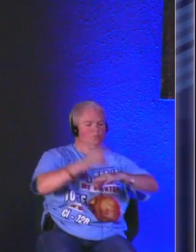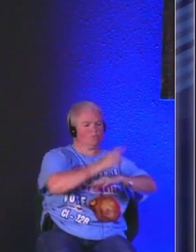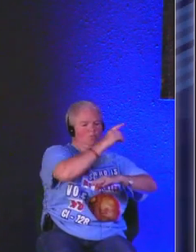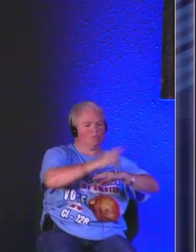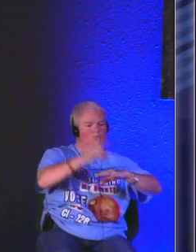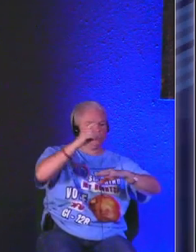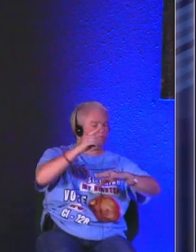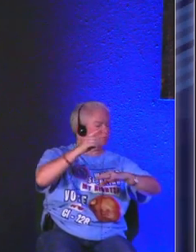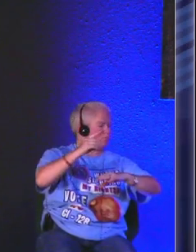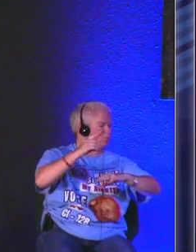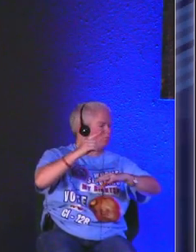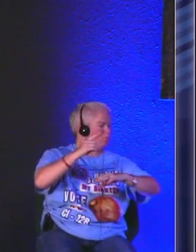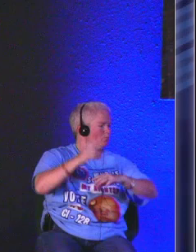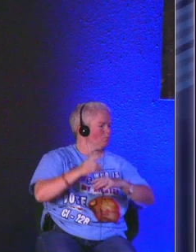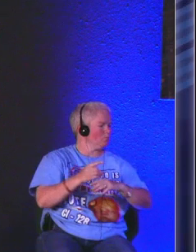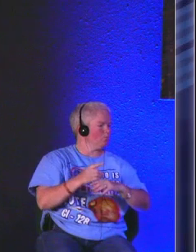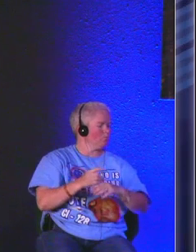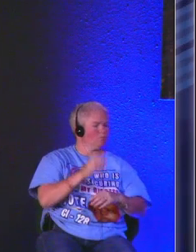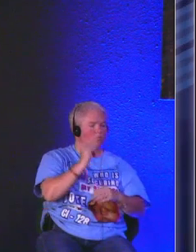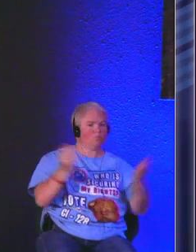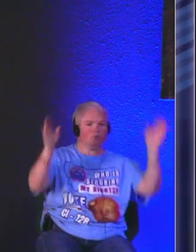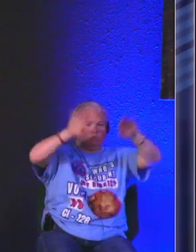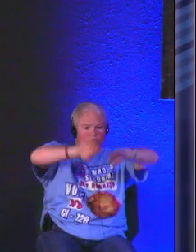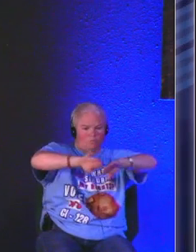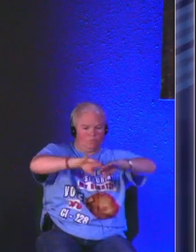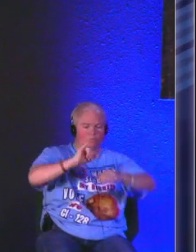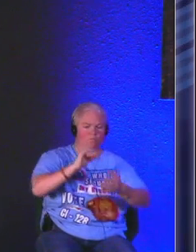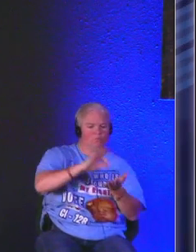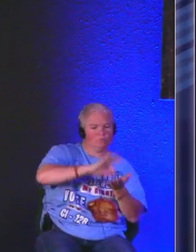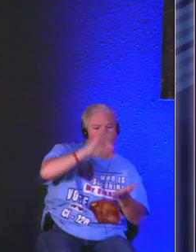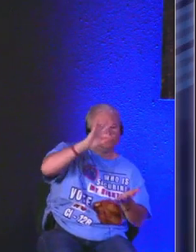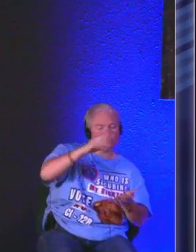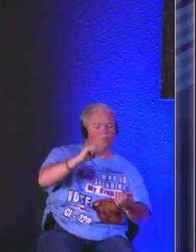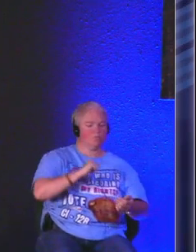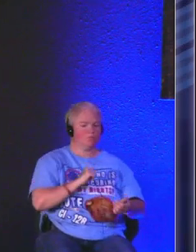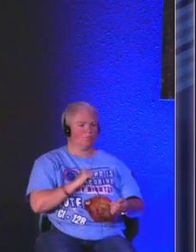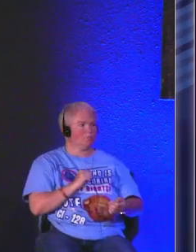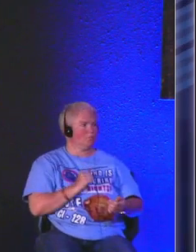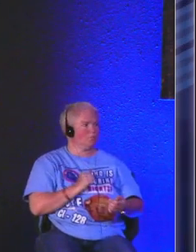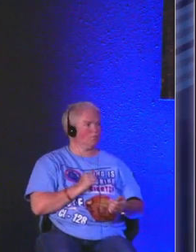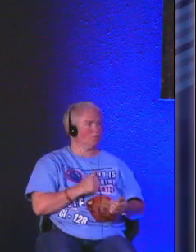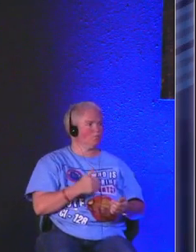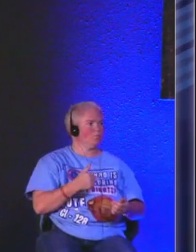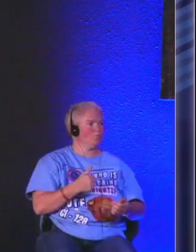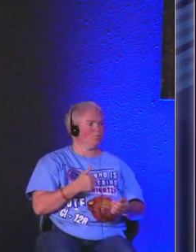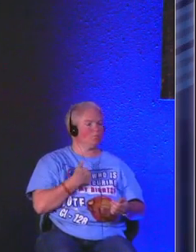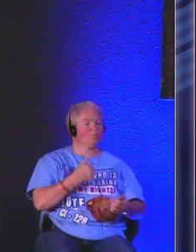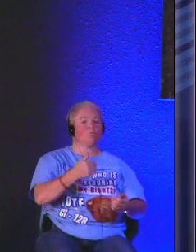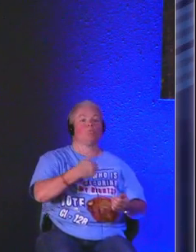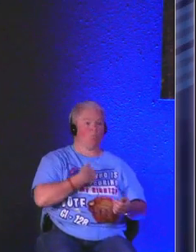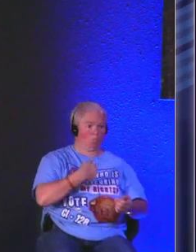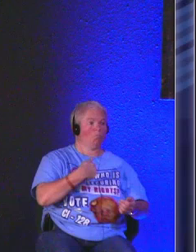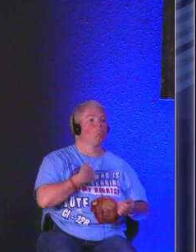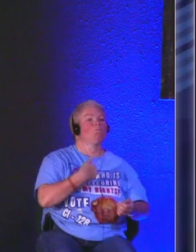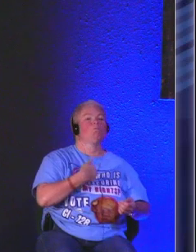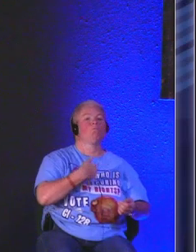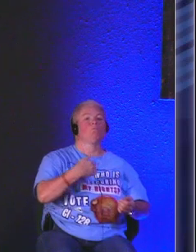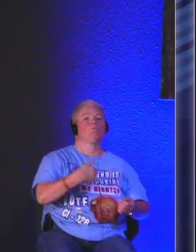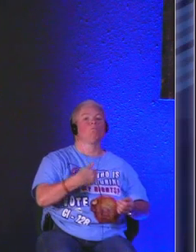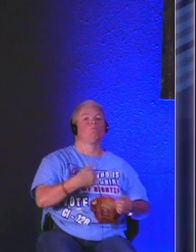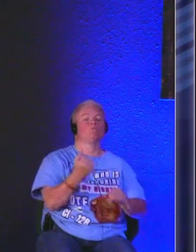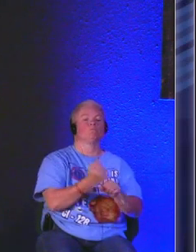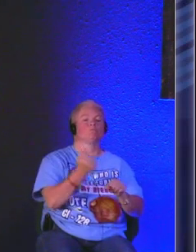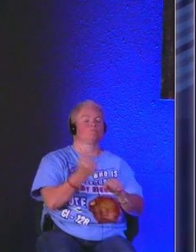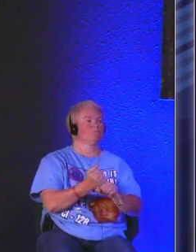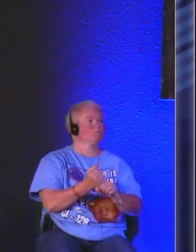discipline because sometimes the valley I find myself in is very much self induced